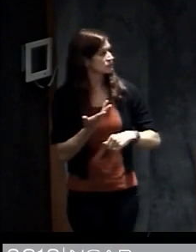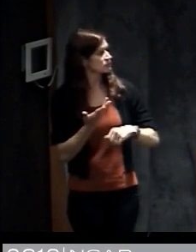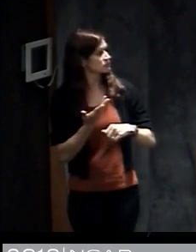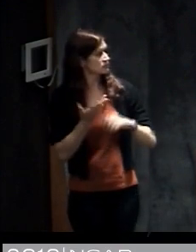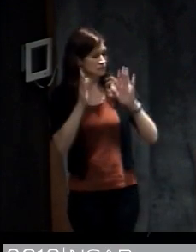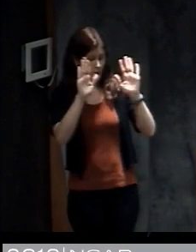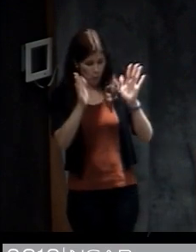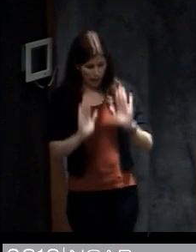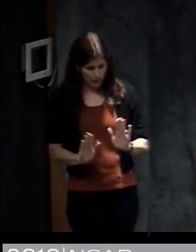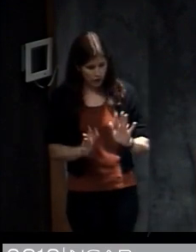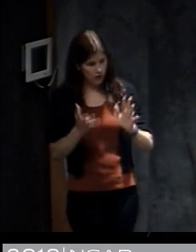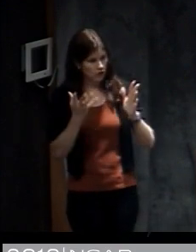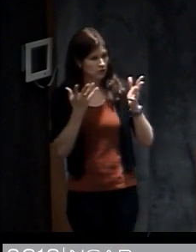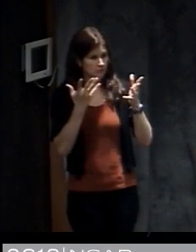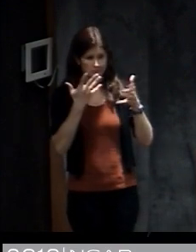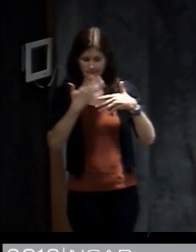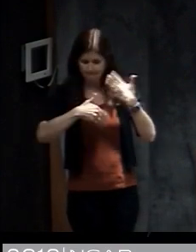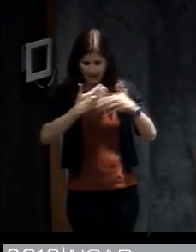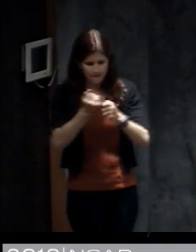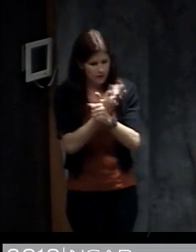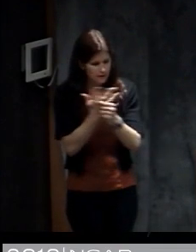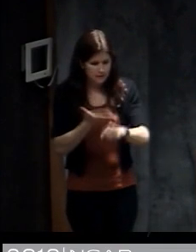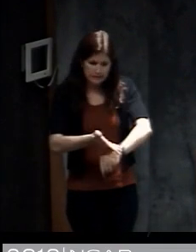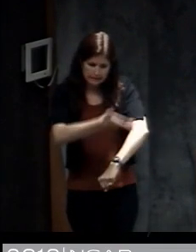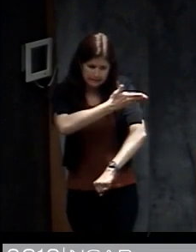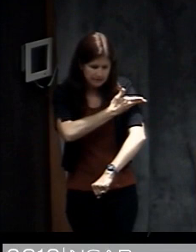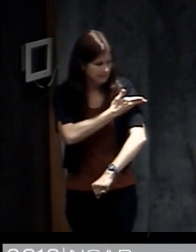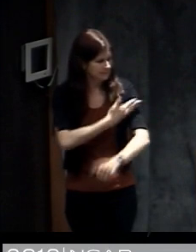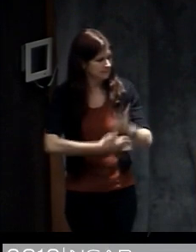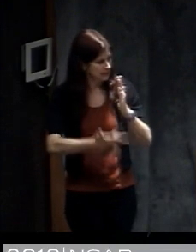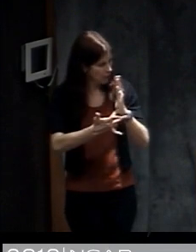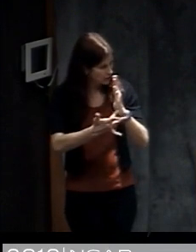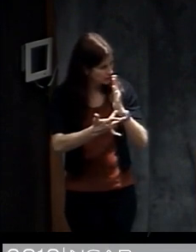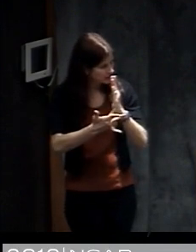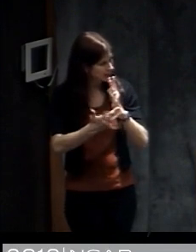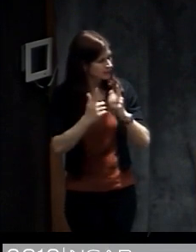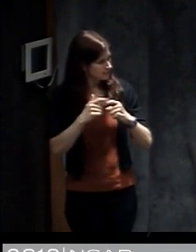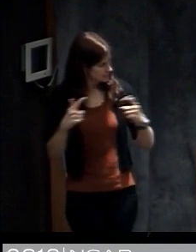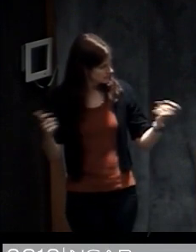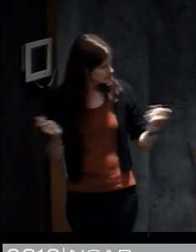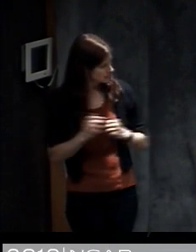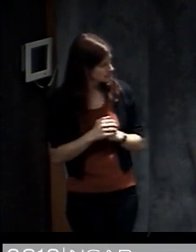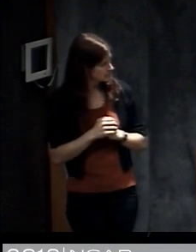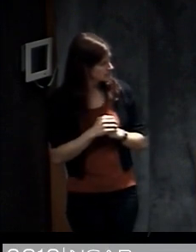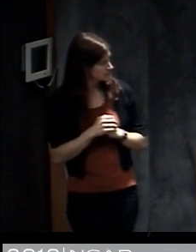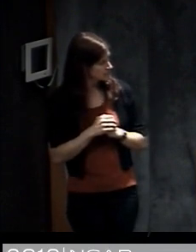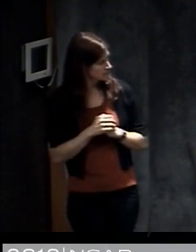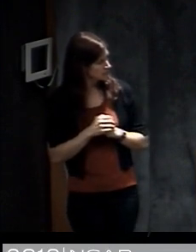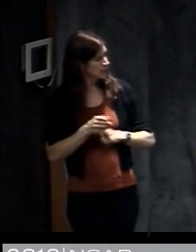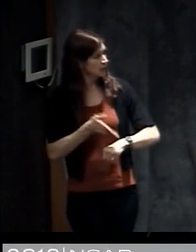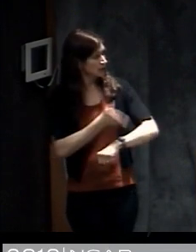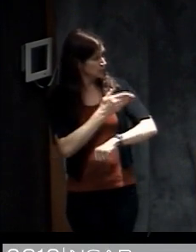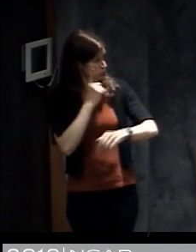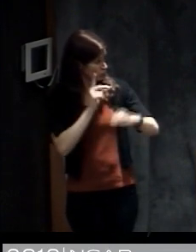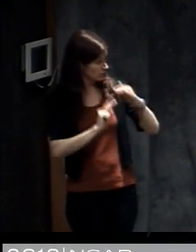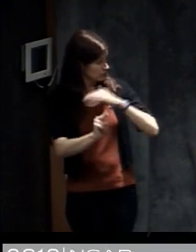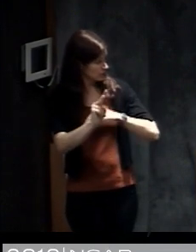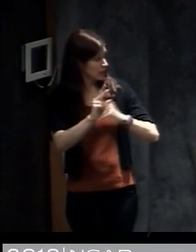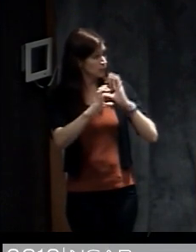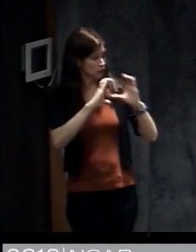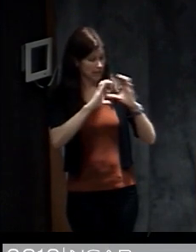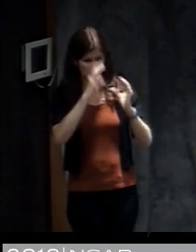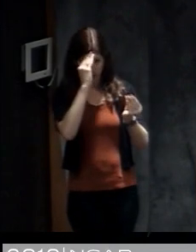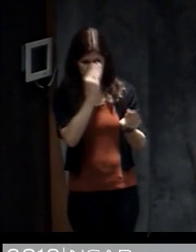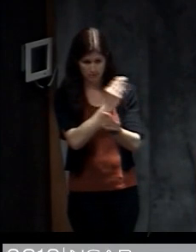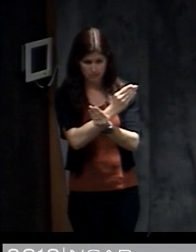And that work is still ongoing today to improve all of those things. And I've talked about improving forecasting and communication of hazardous conditions and impacts